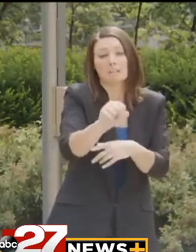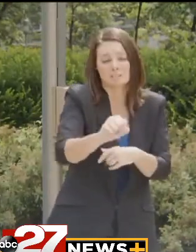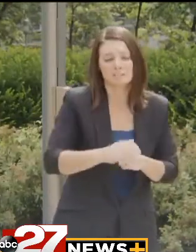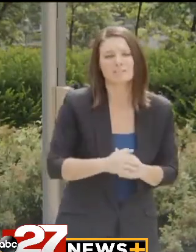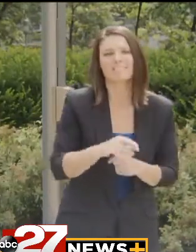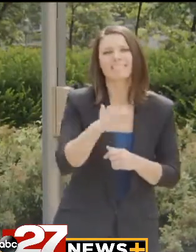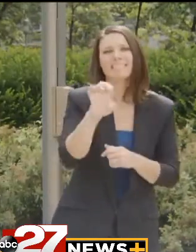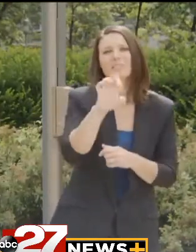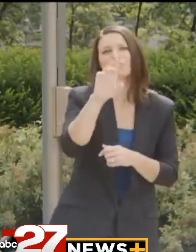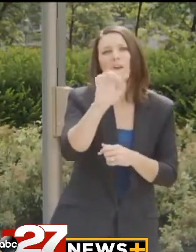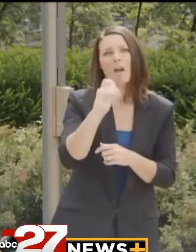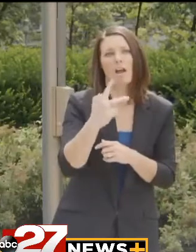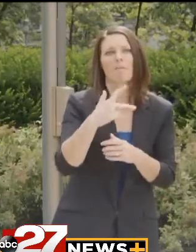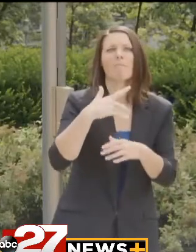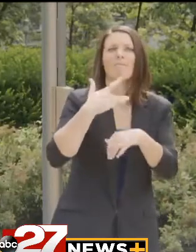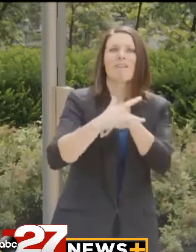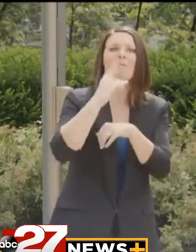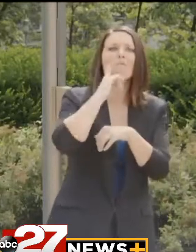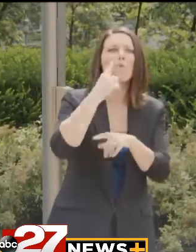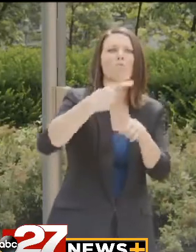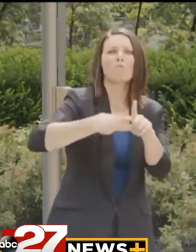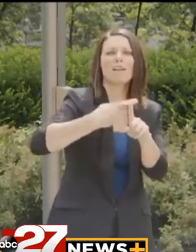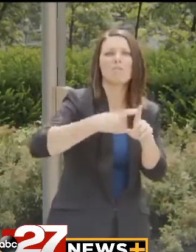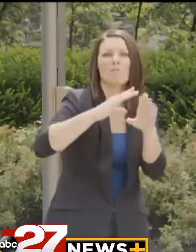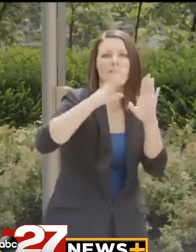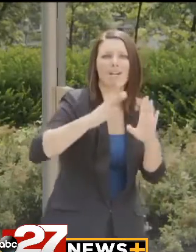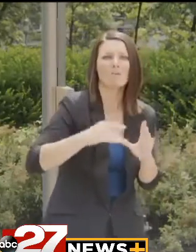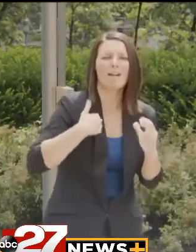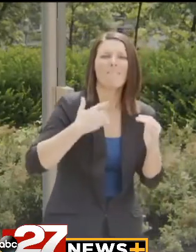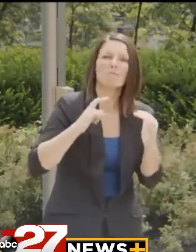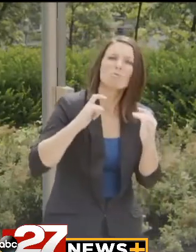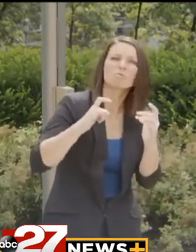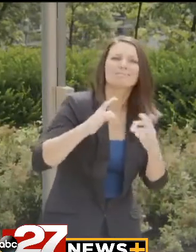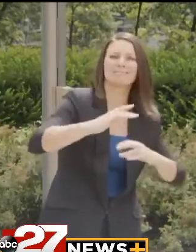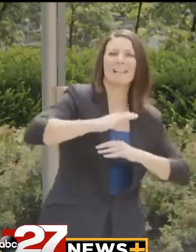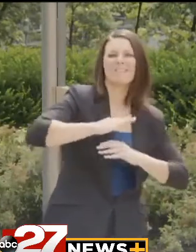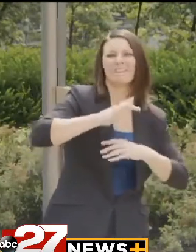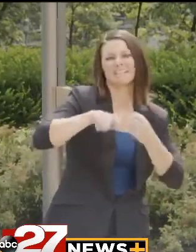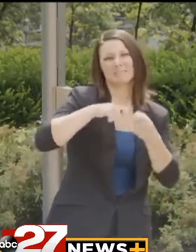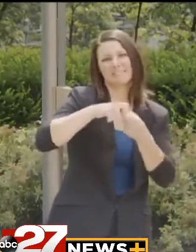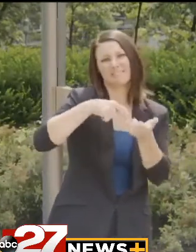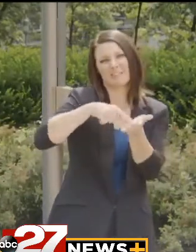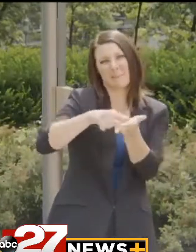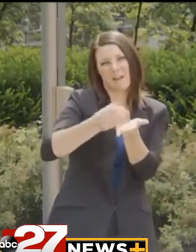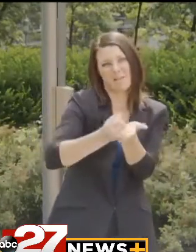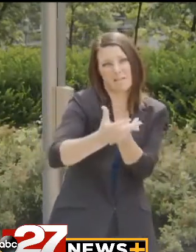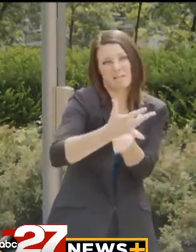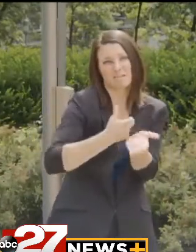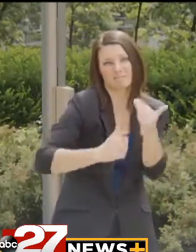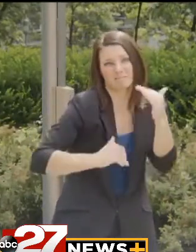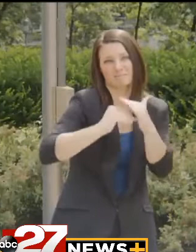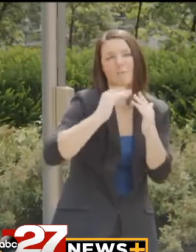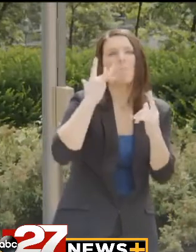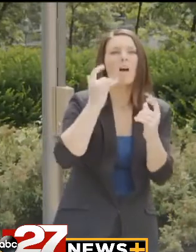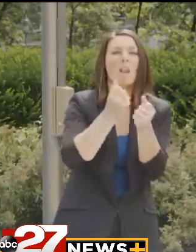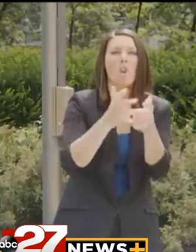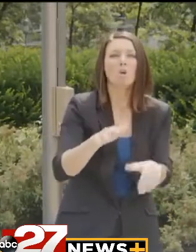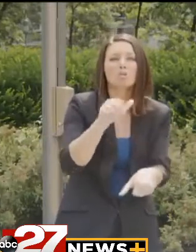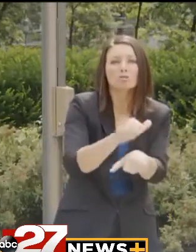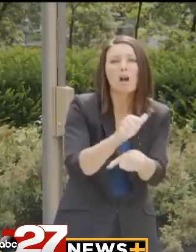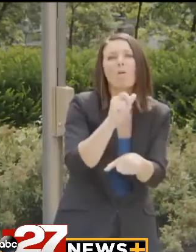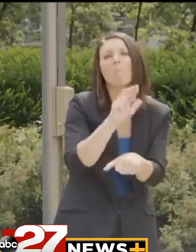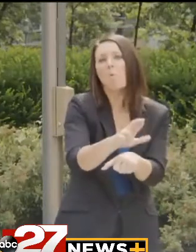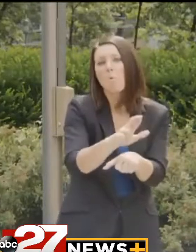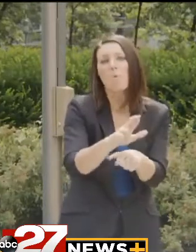ERAP is available to rental households who meet certain income thresholds and who are unable to pay rent because of lost jobs or